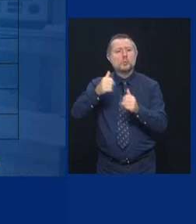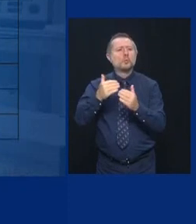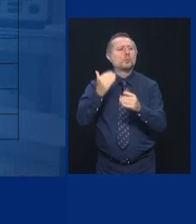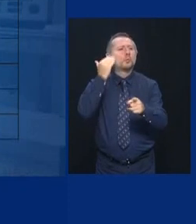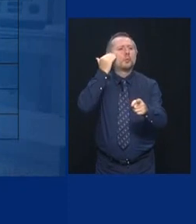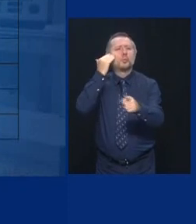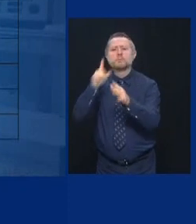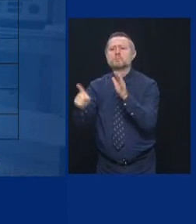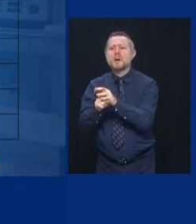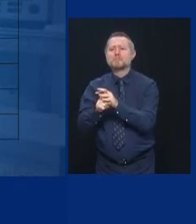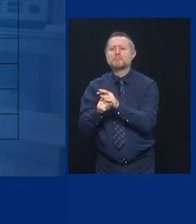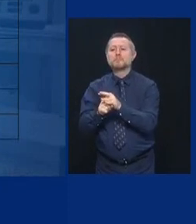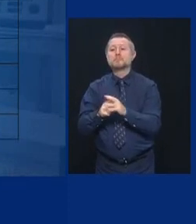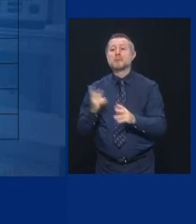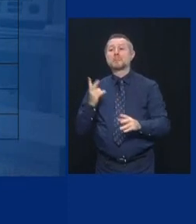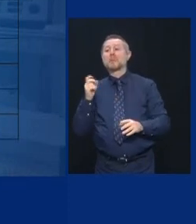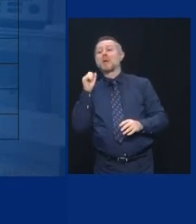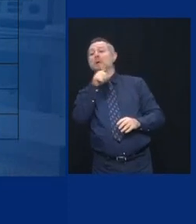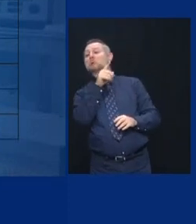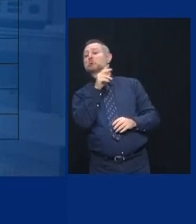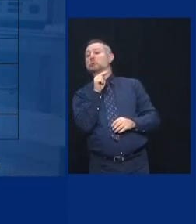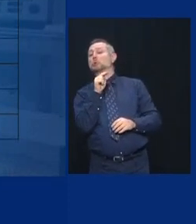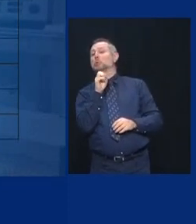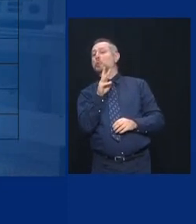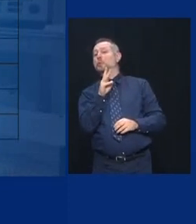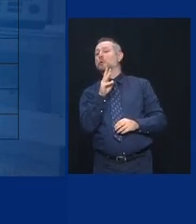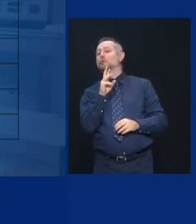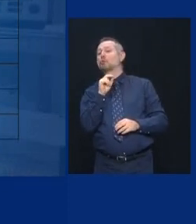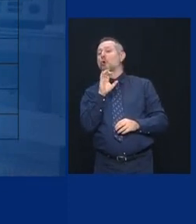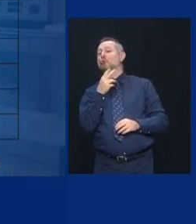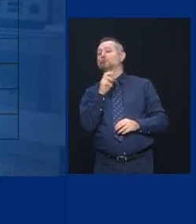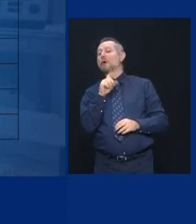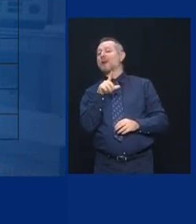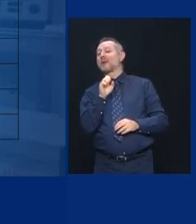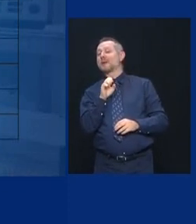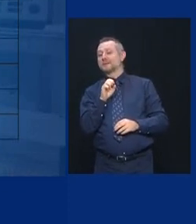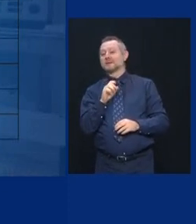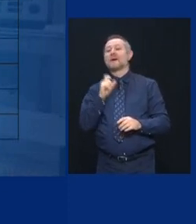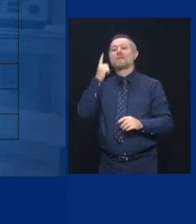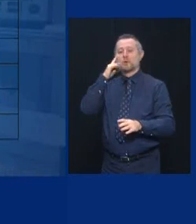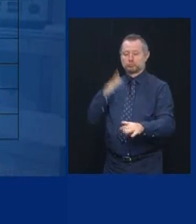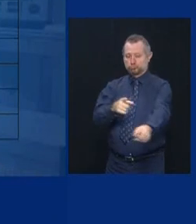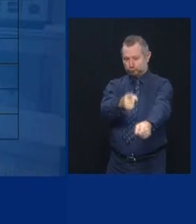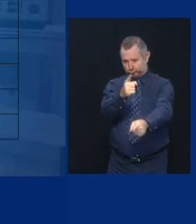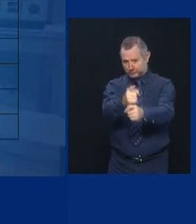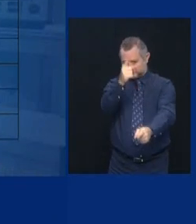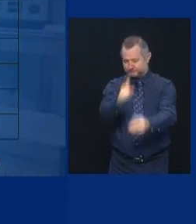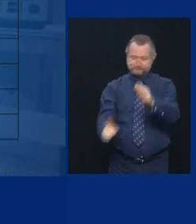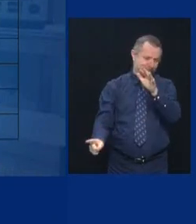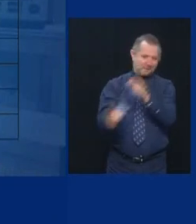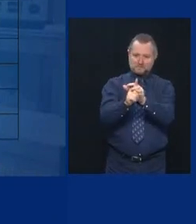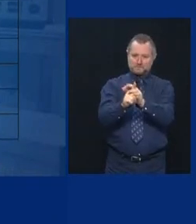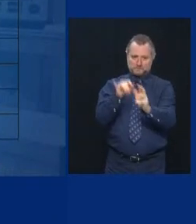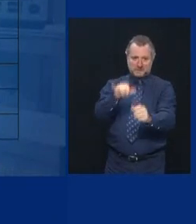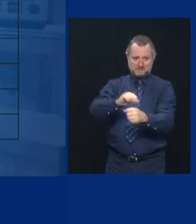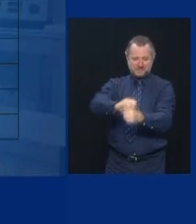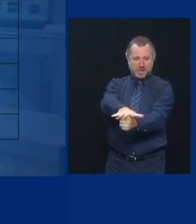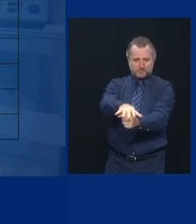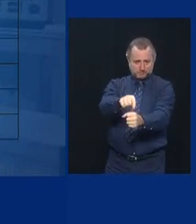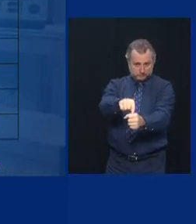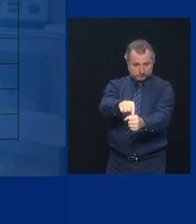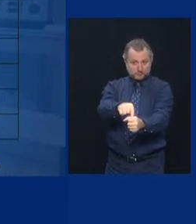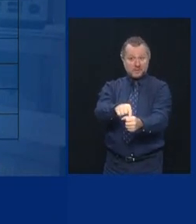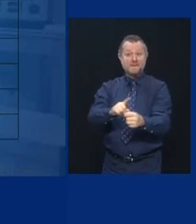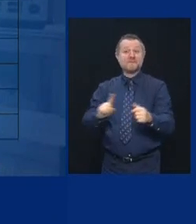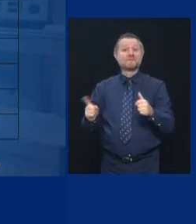New Rochelle. Yay! You win. Three questions today. We had the first hotspot